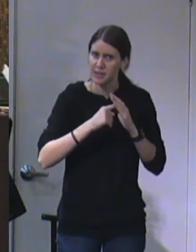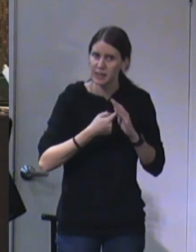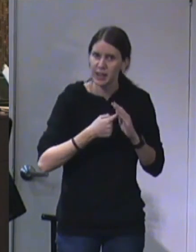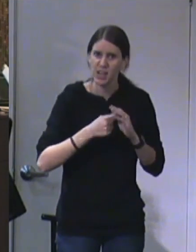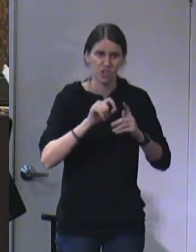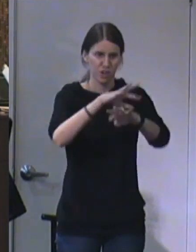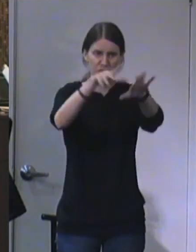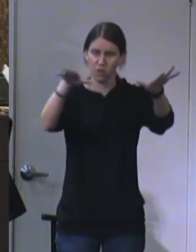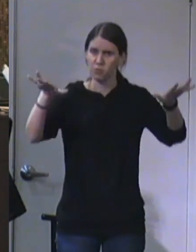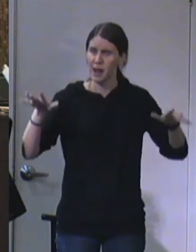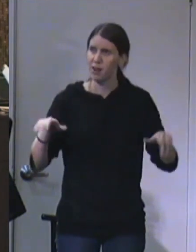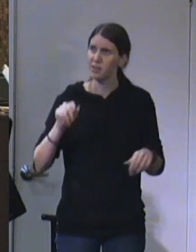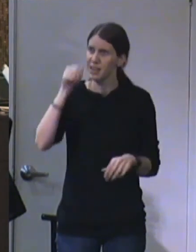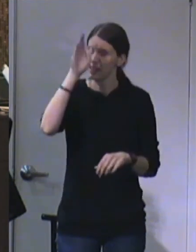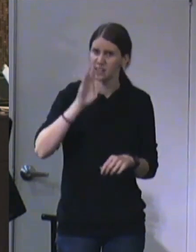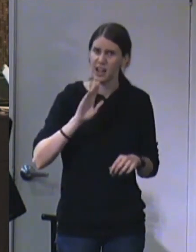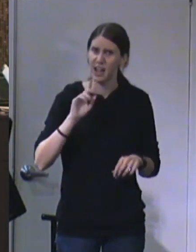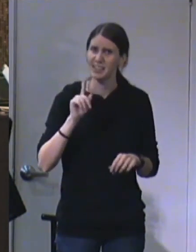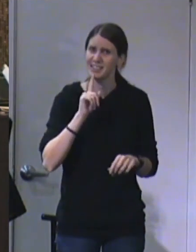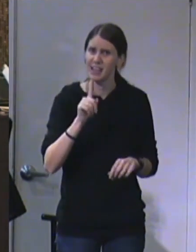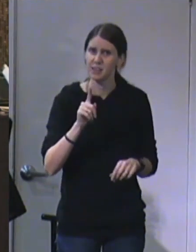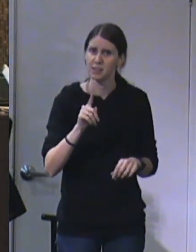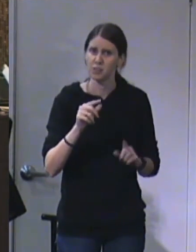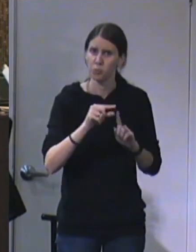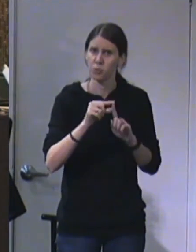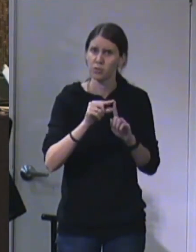to speak what God laid on his heart,